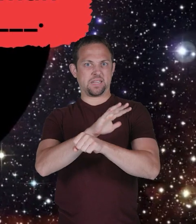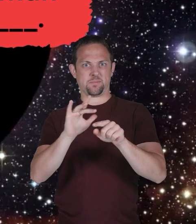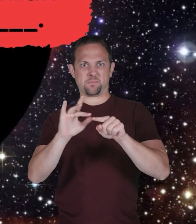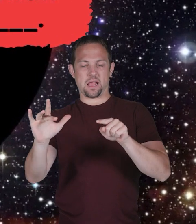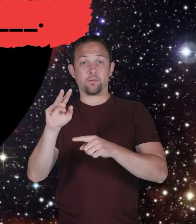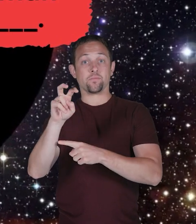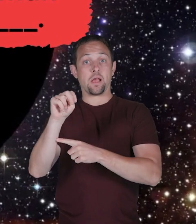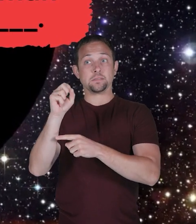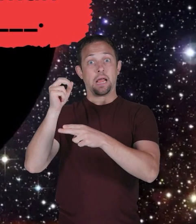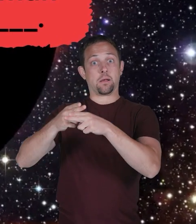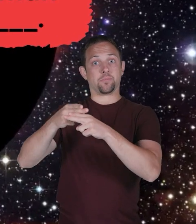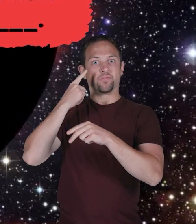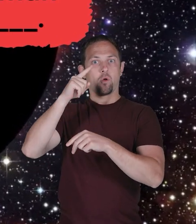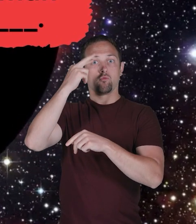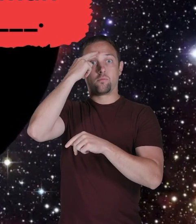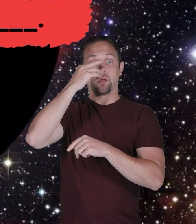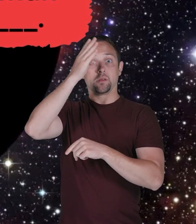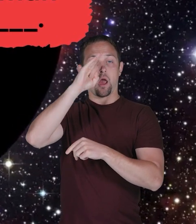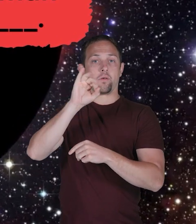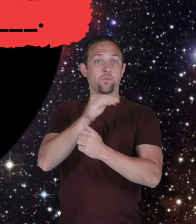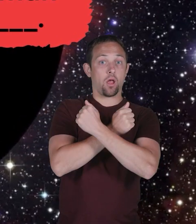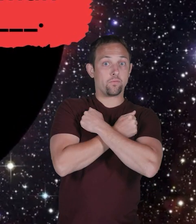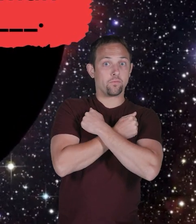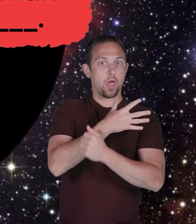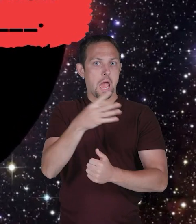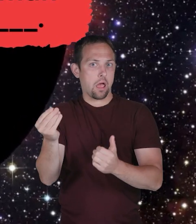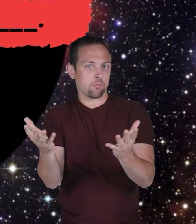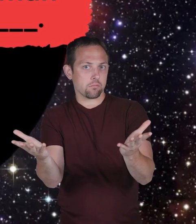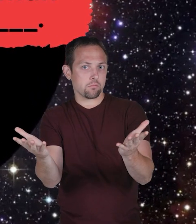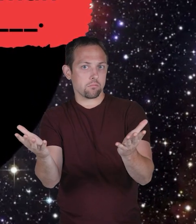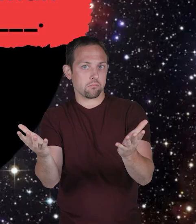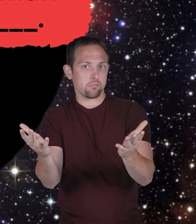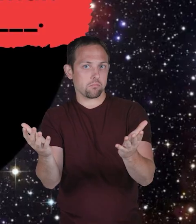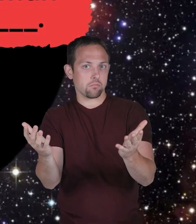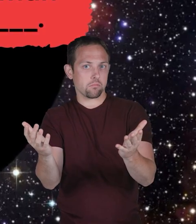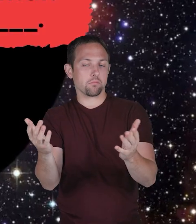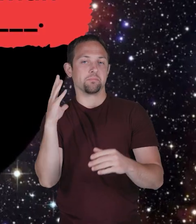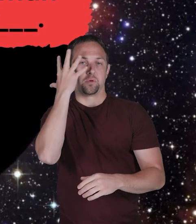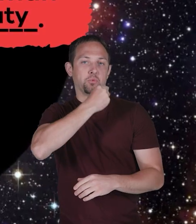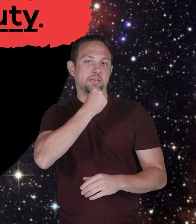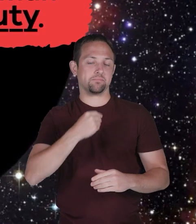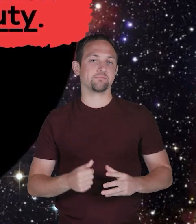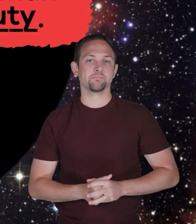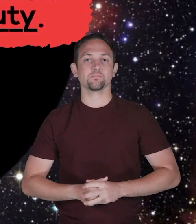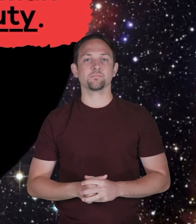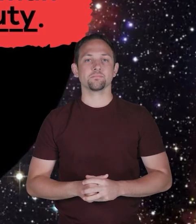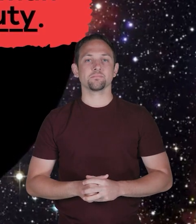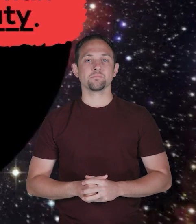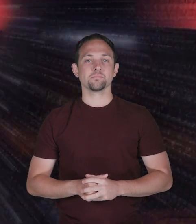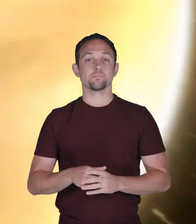Fill in the blank. Venus is named for the Roman goddess of love and blank. Beauty.